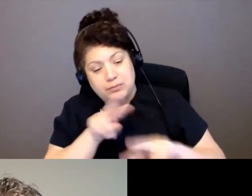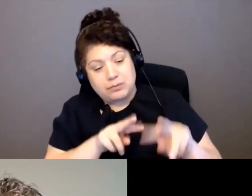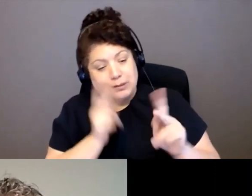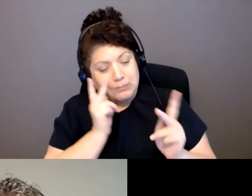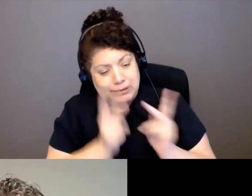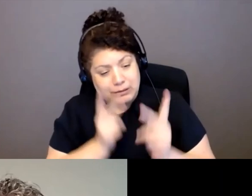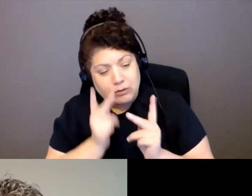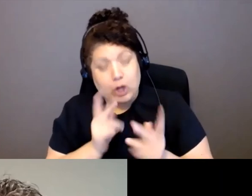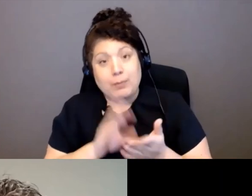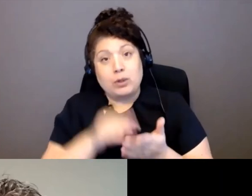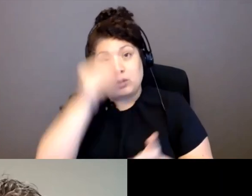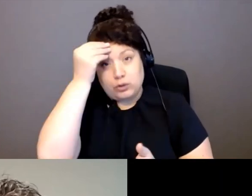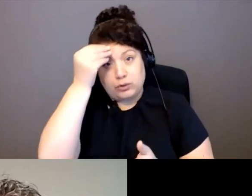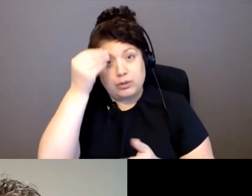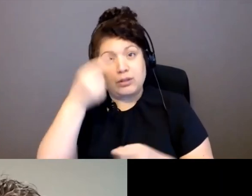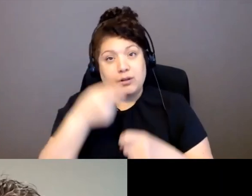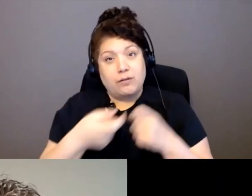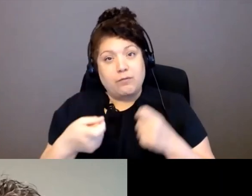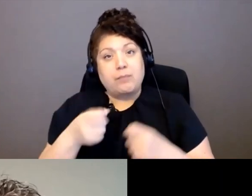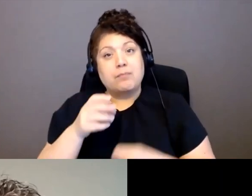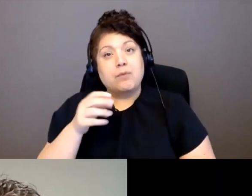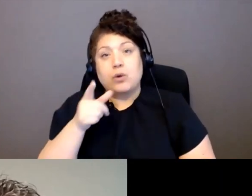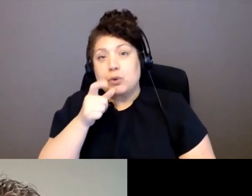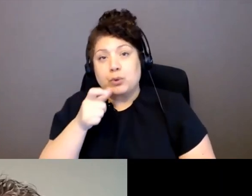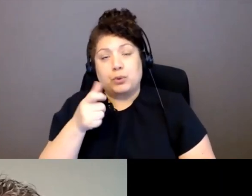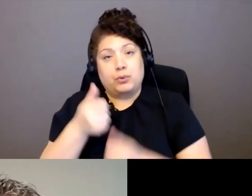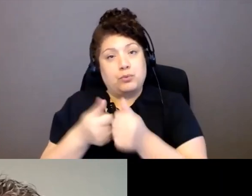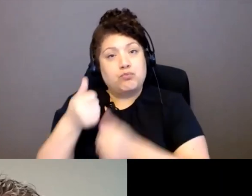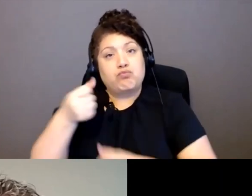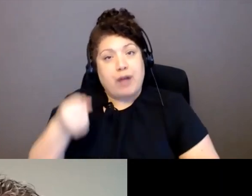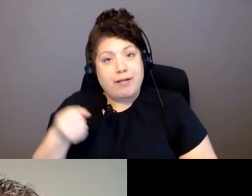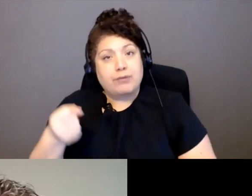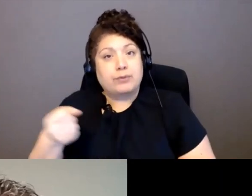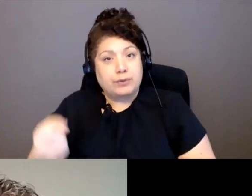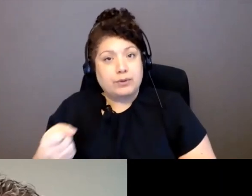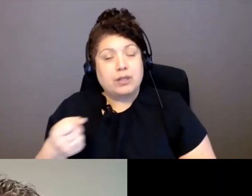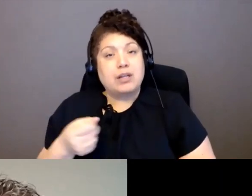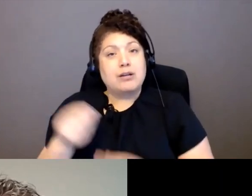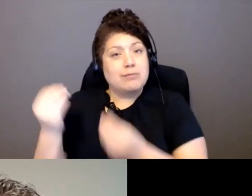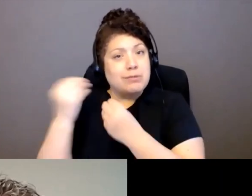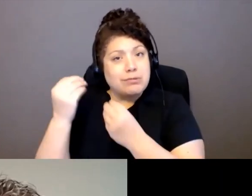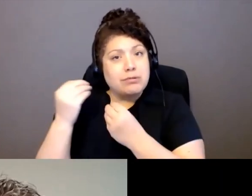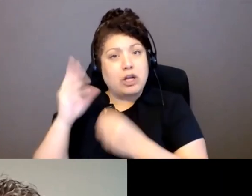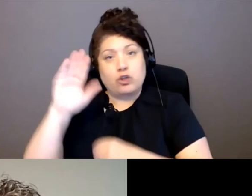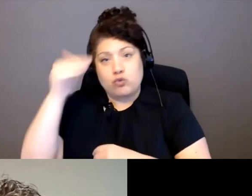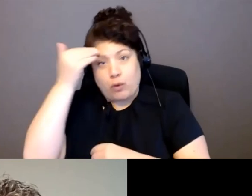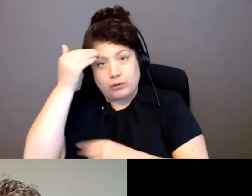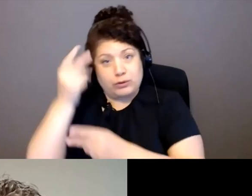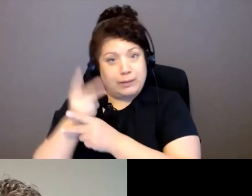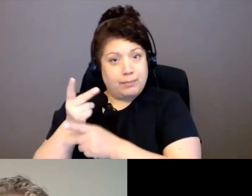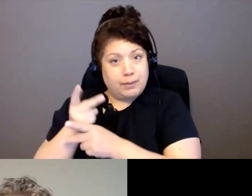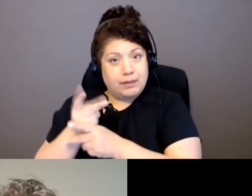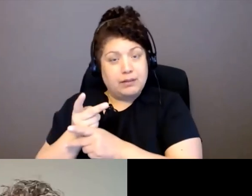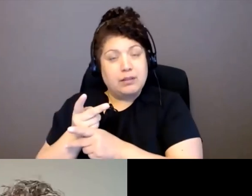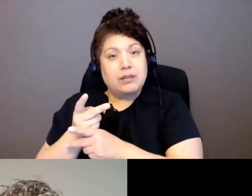become the knowledge keeper that they had saw me in.